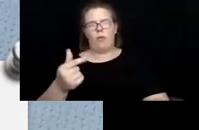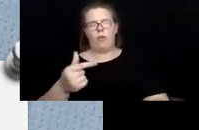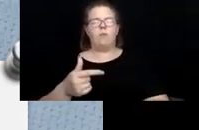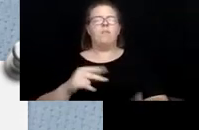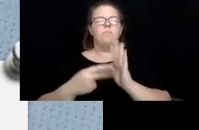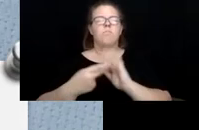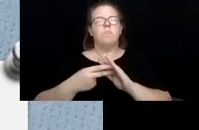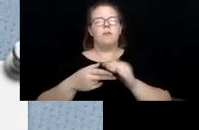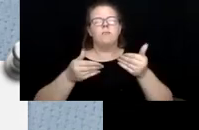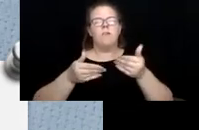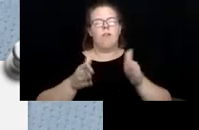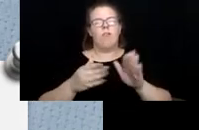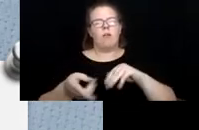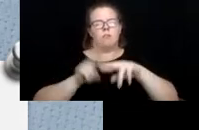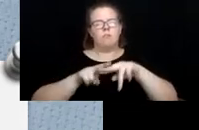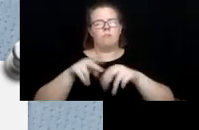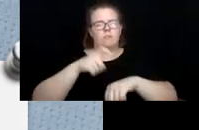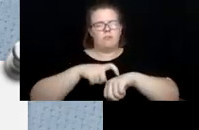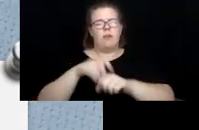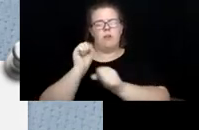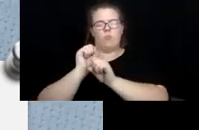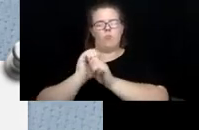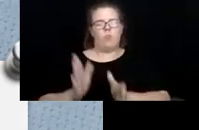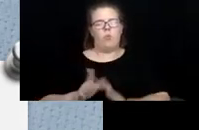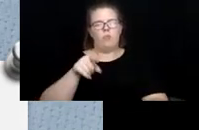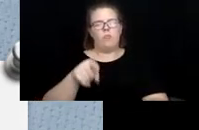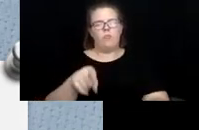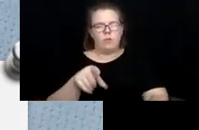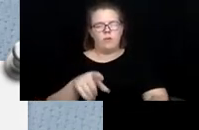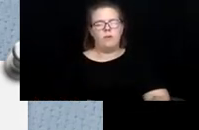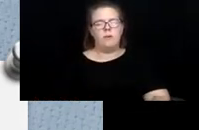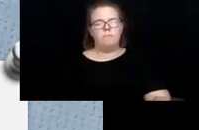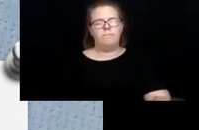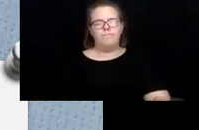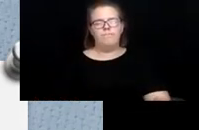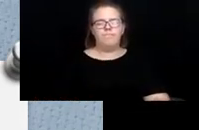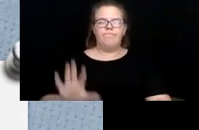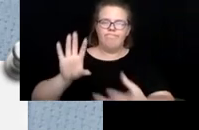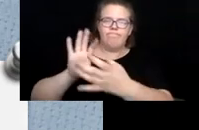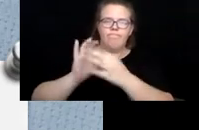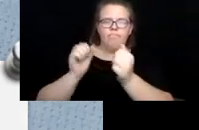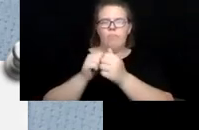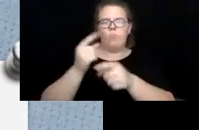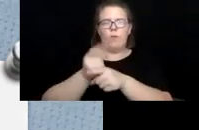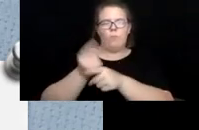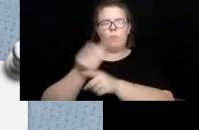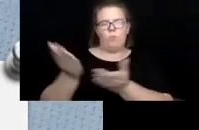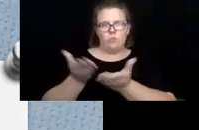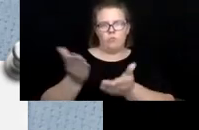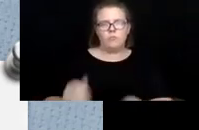for the worker to, um, hook someone up with the appropriate services.